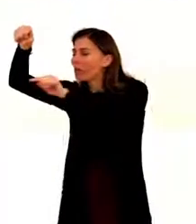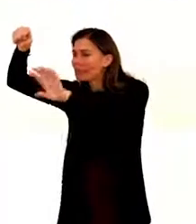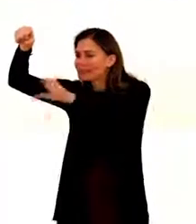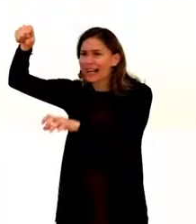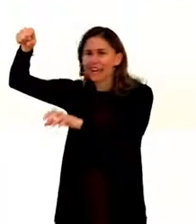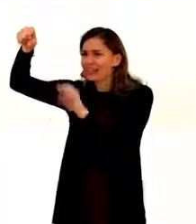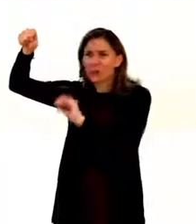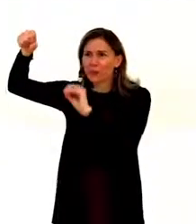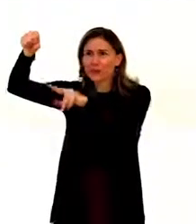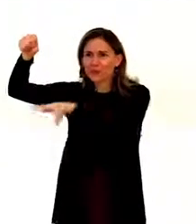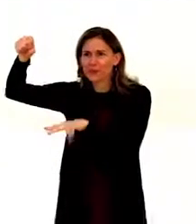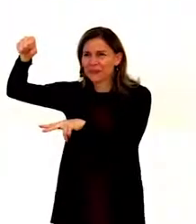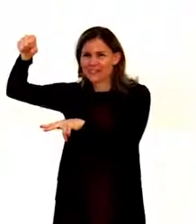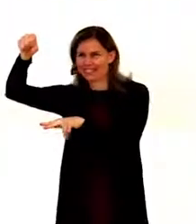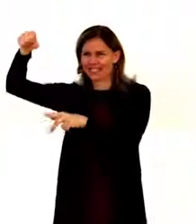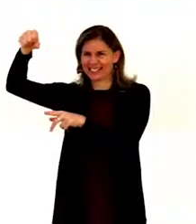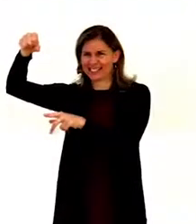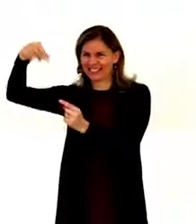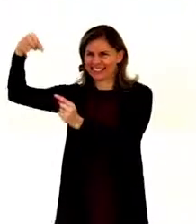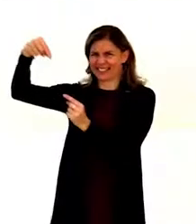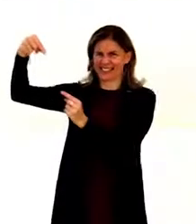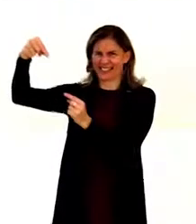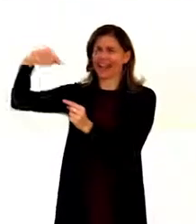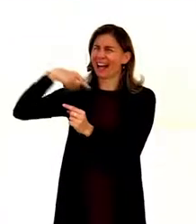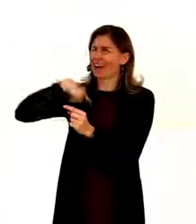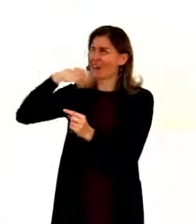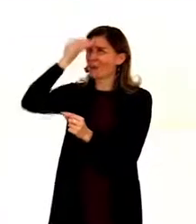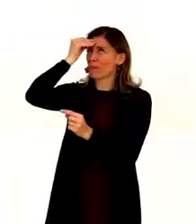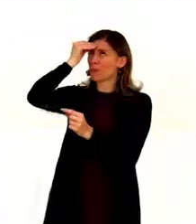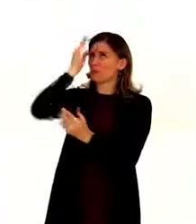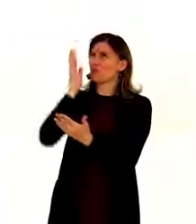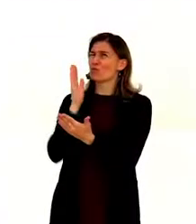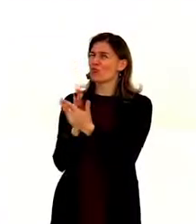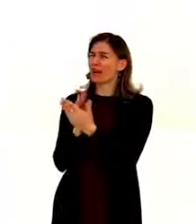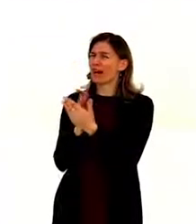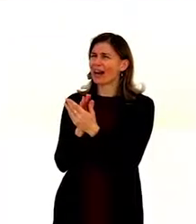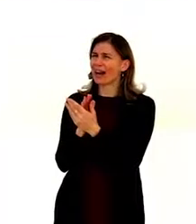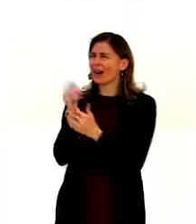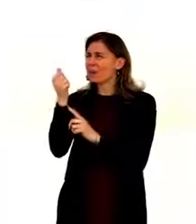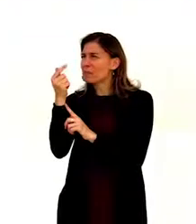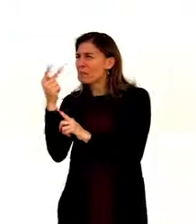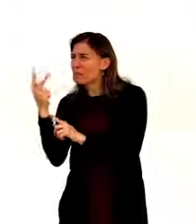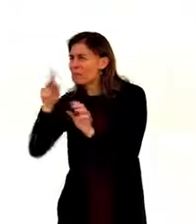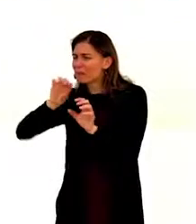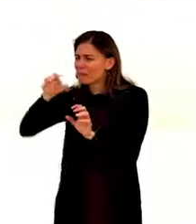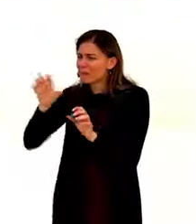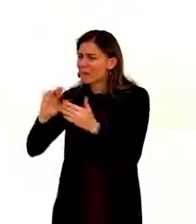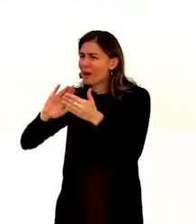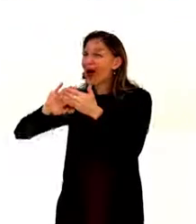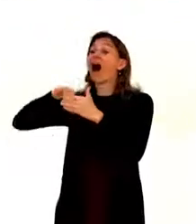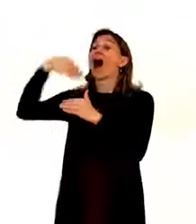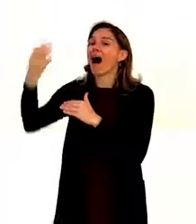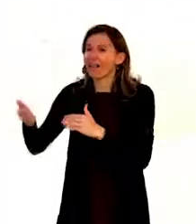So, if I remember correctly, some of the states that ratified the convention after